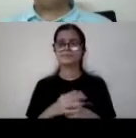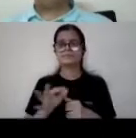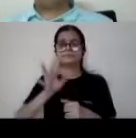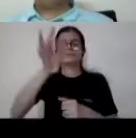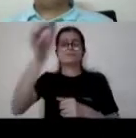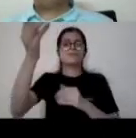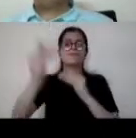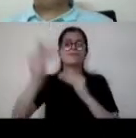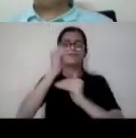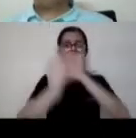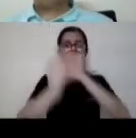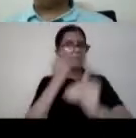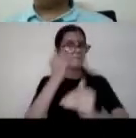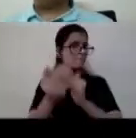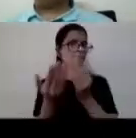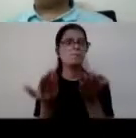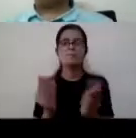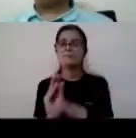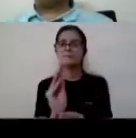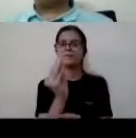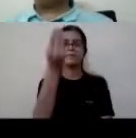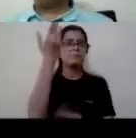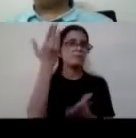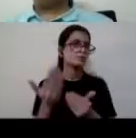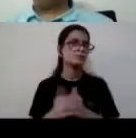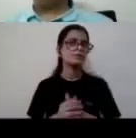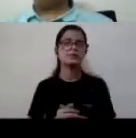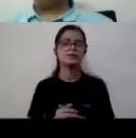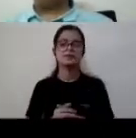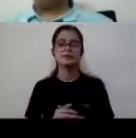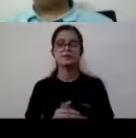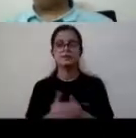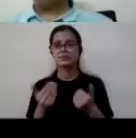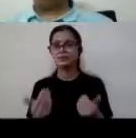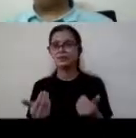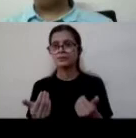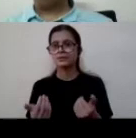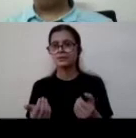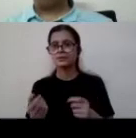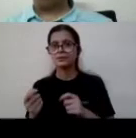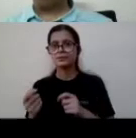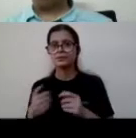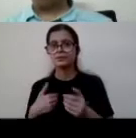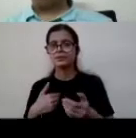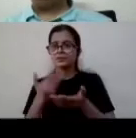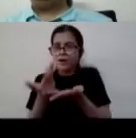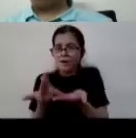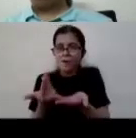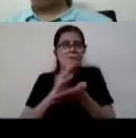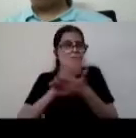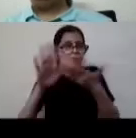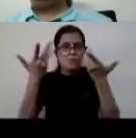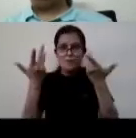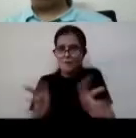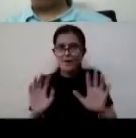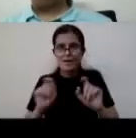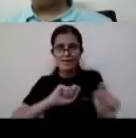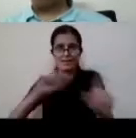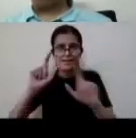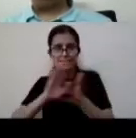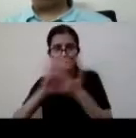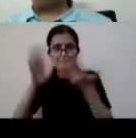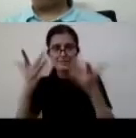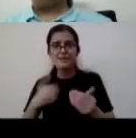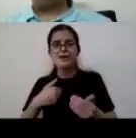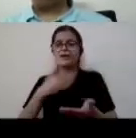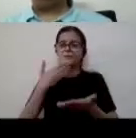so with that the slideshow my talk is actually complete um i'll be happy to